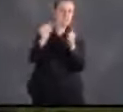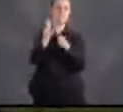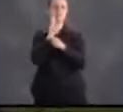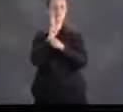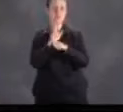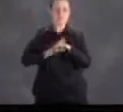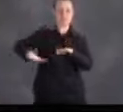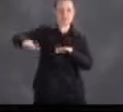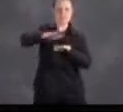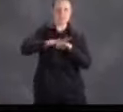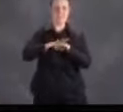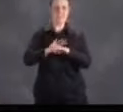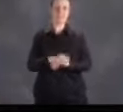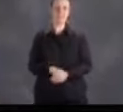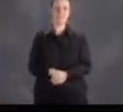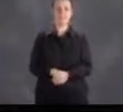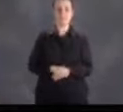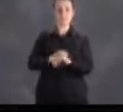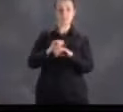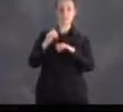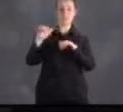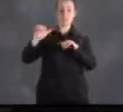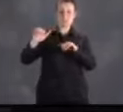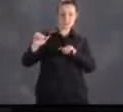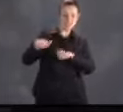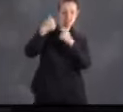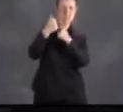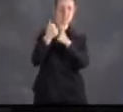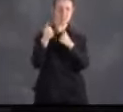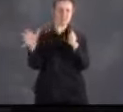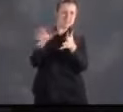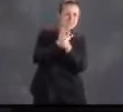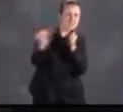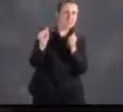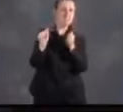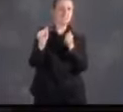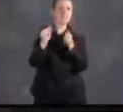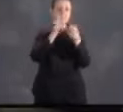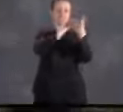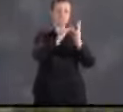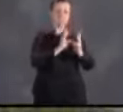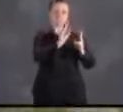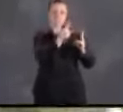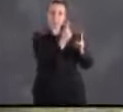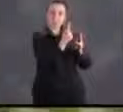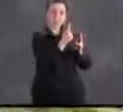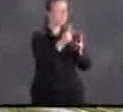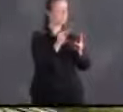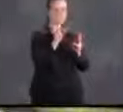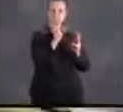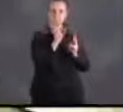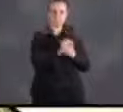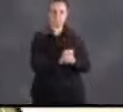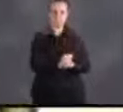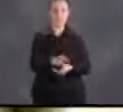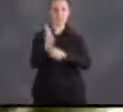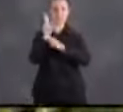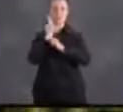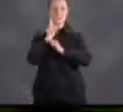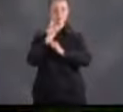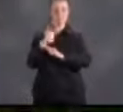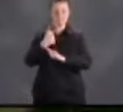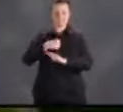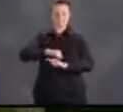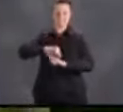to the Houston region. Our disaster threats don't stop with destructive weather. Houston is known as the